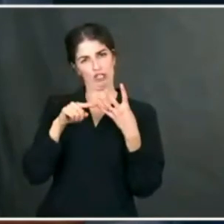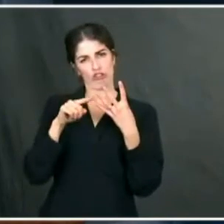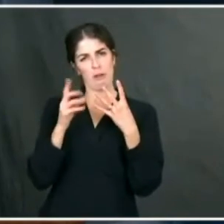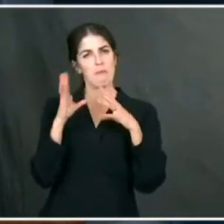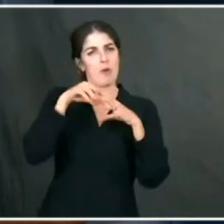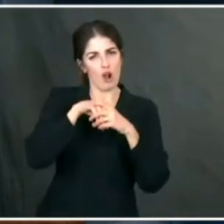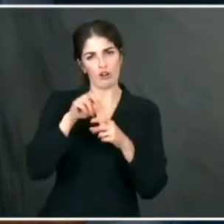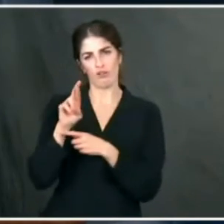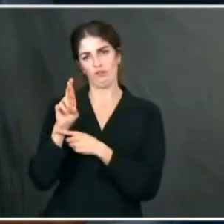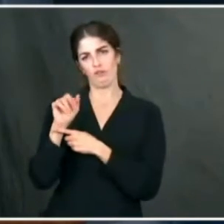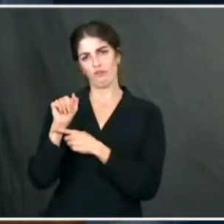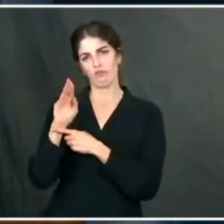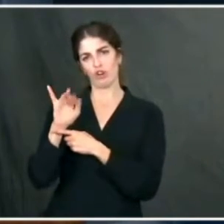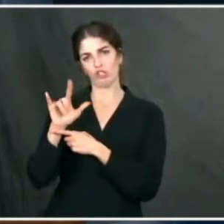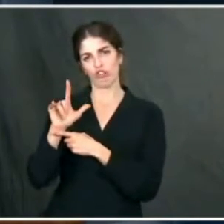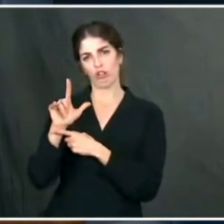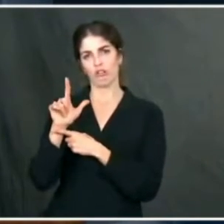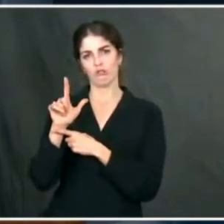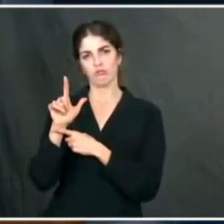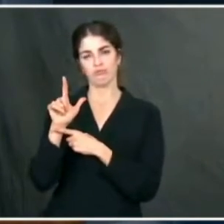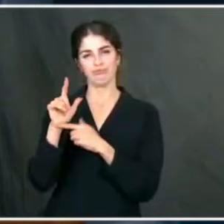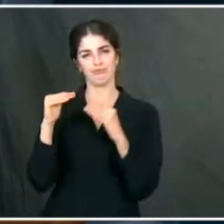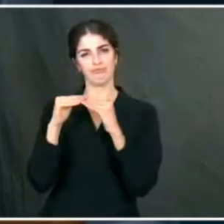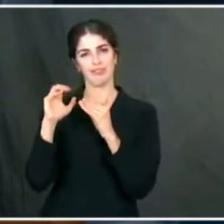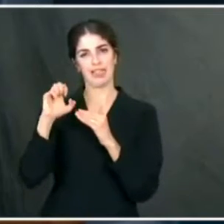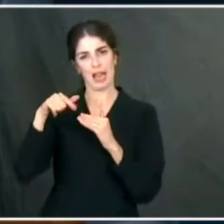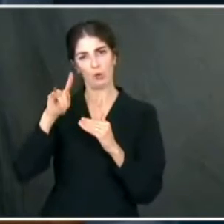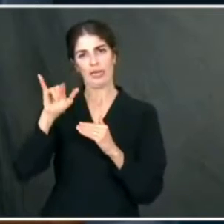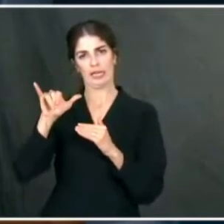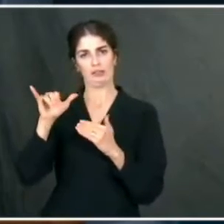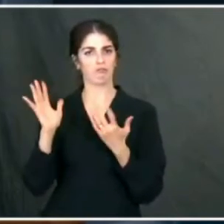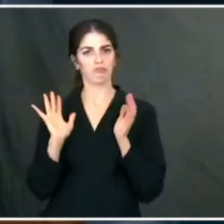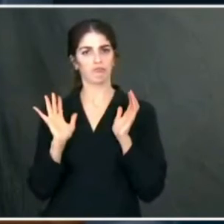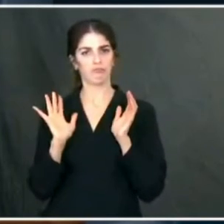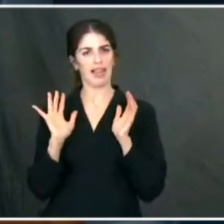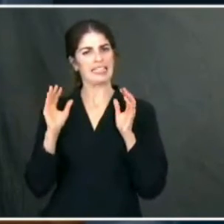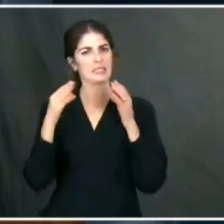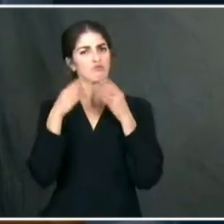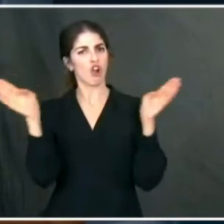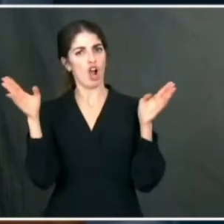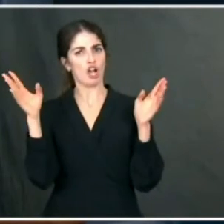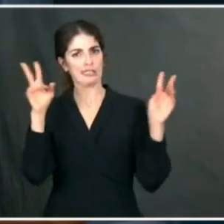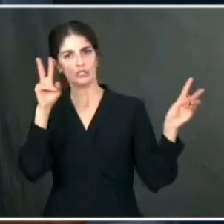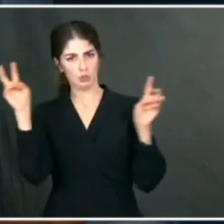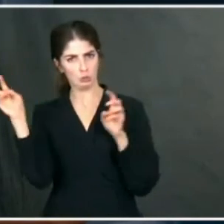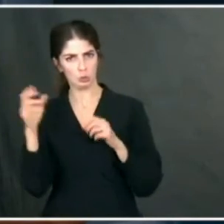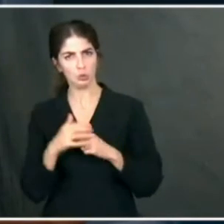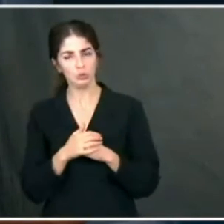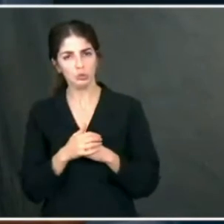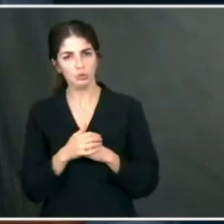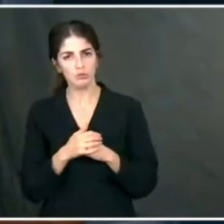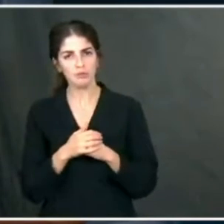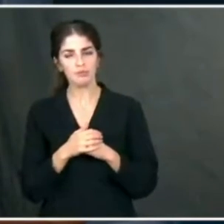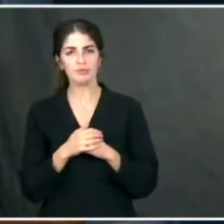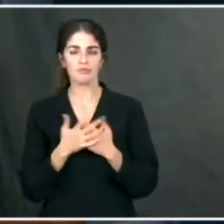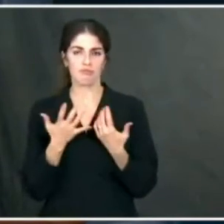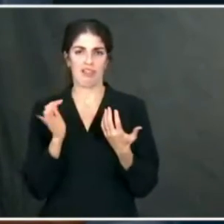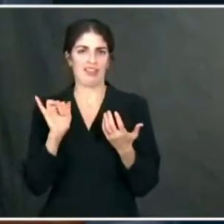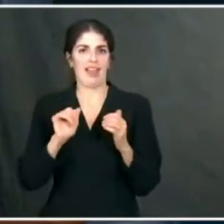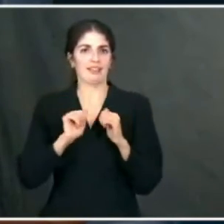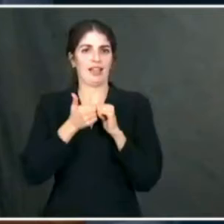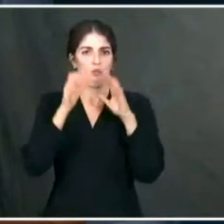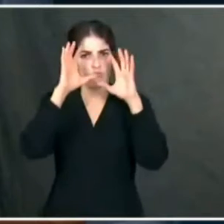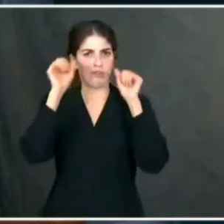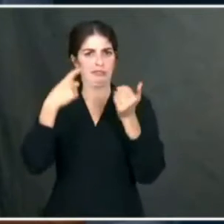and part of which is a broad issue. But that's how the president has spoken about that crisis over the past